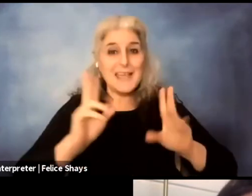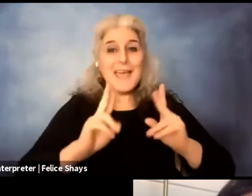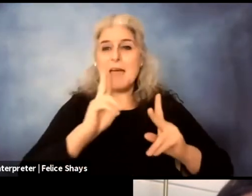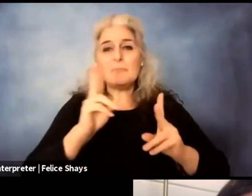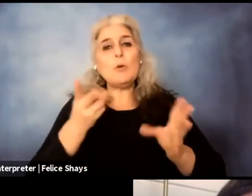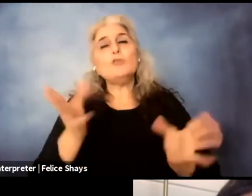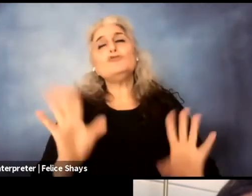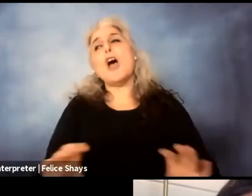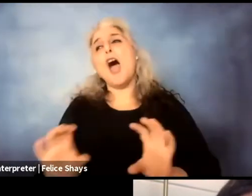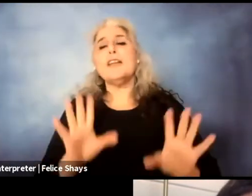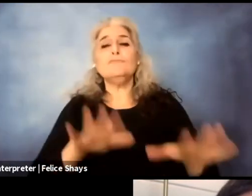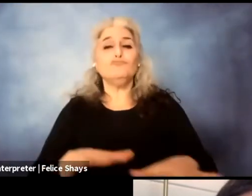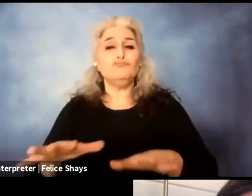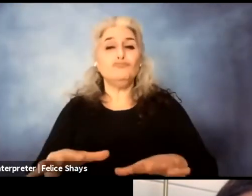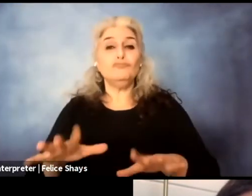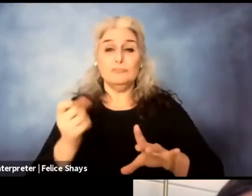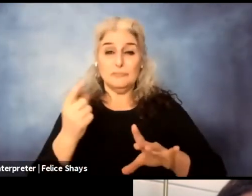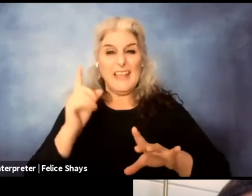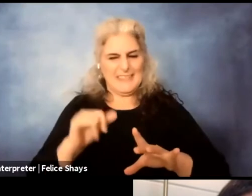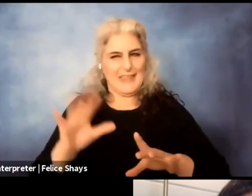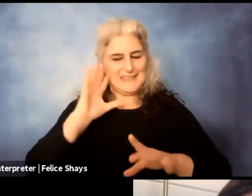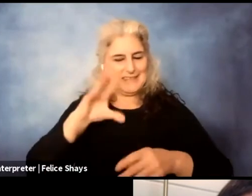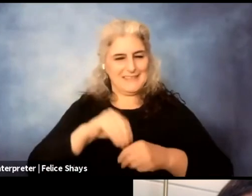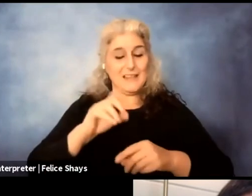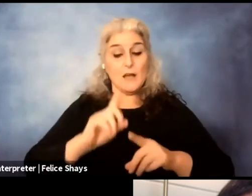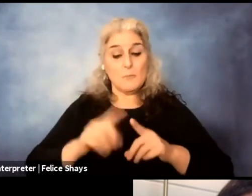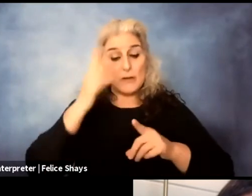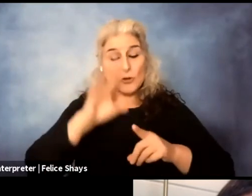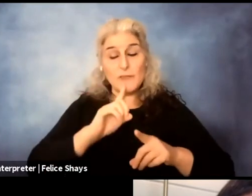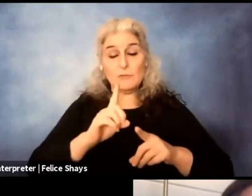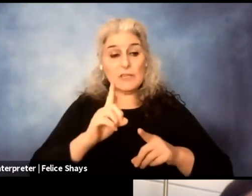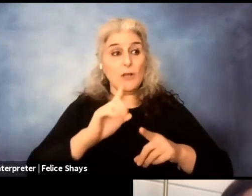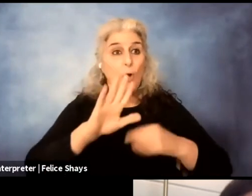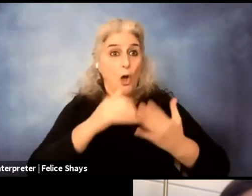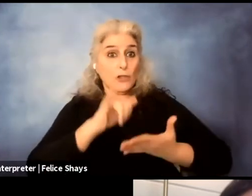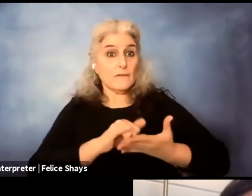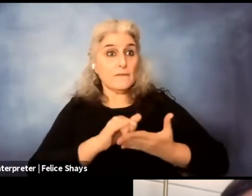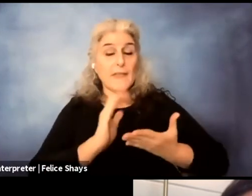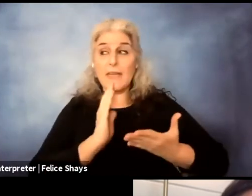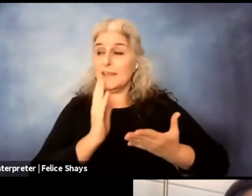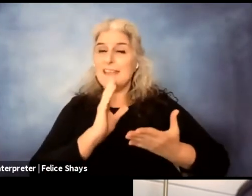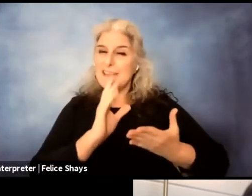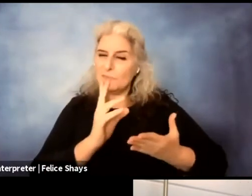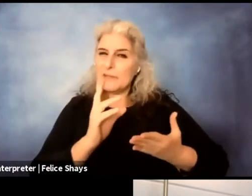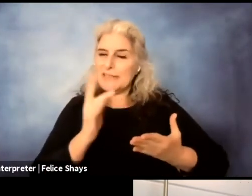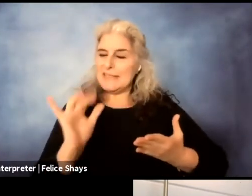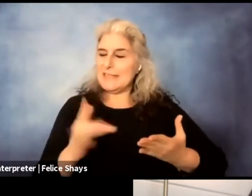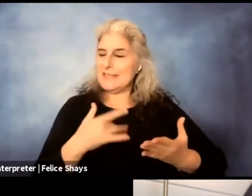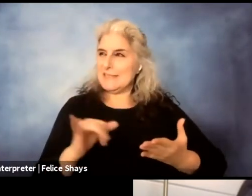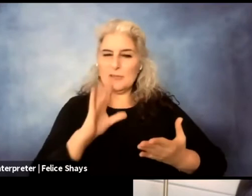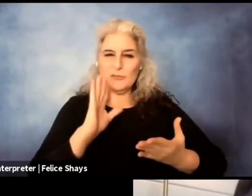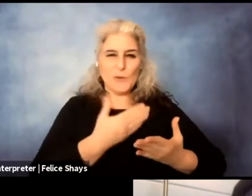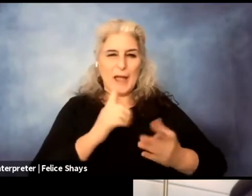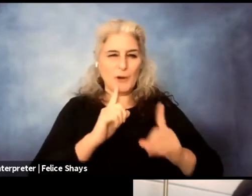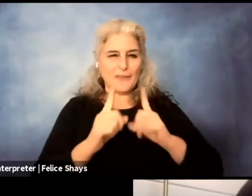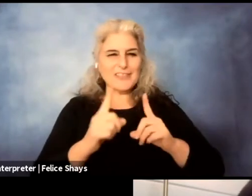it is still included as part of the mode after our conversations, actually, because, you know, remember, I don't remember like we